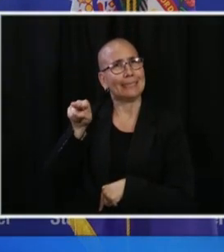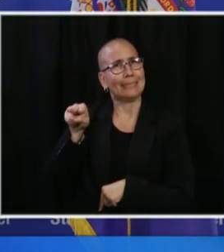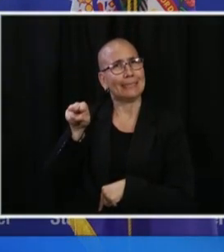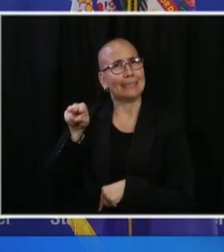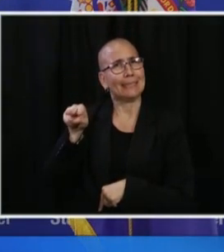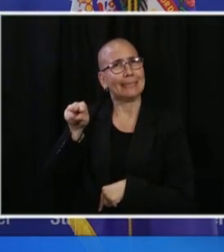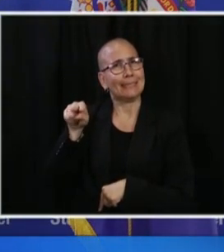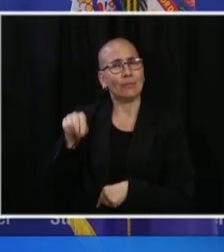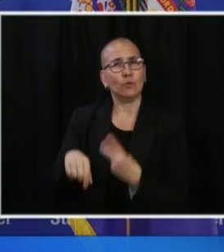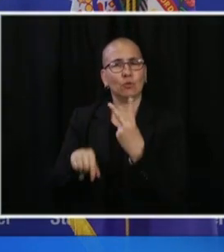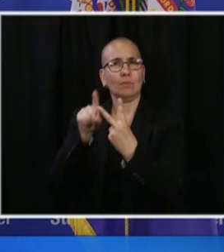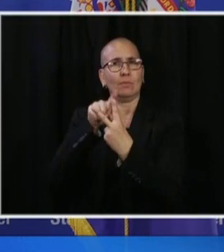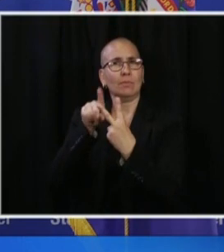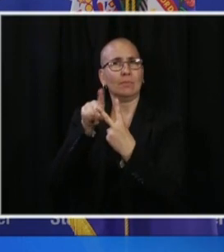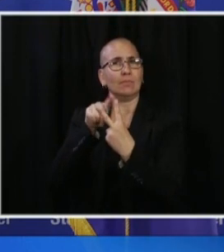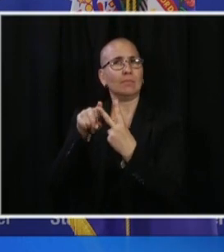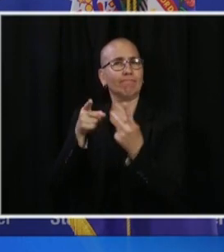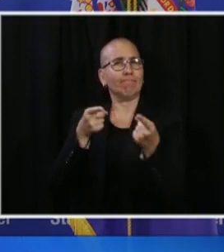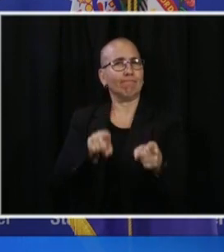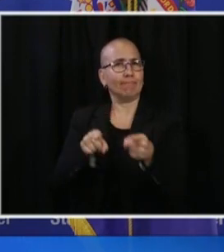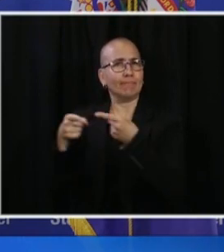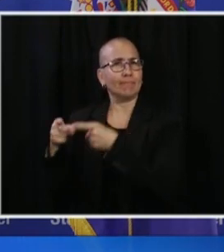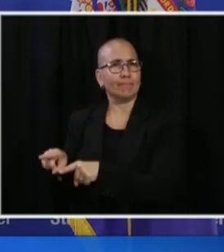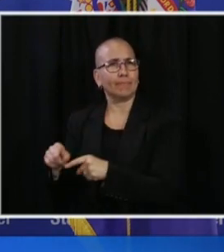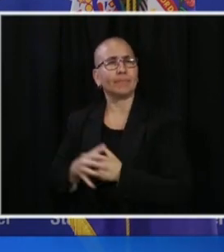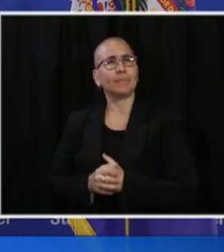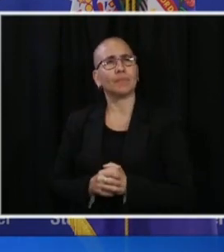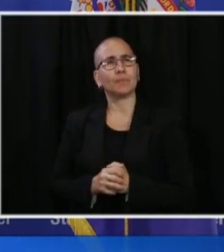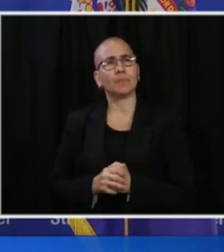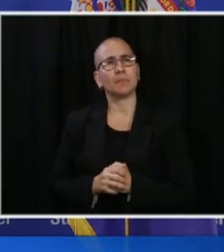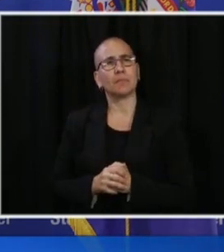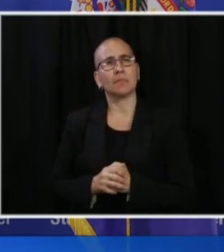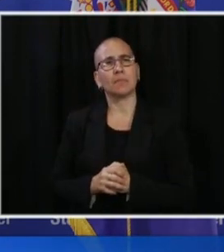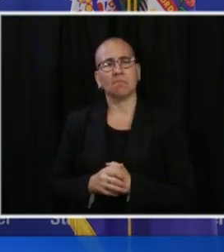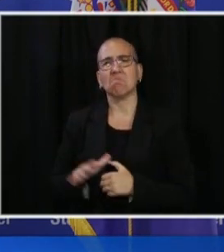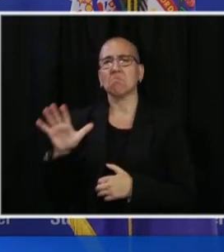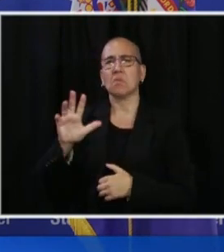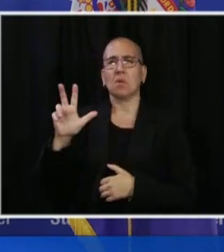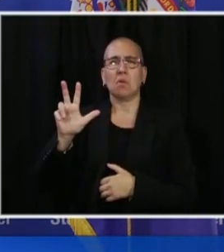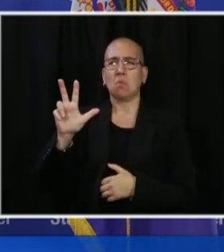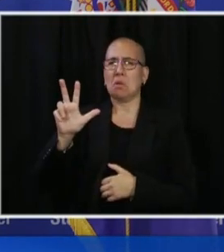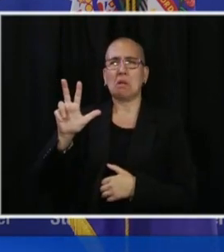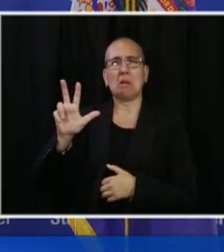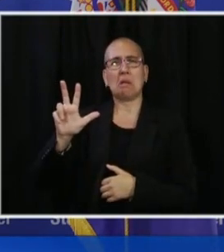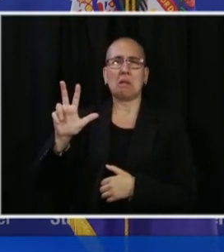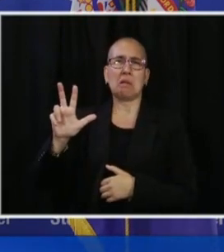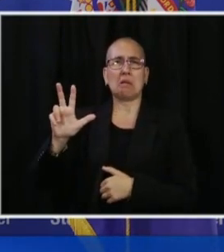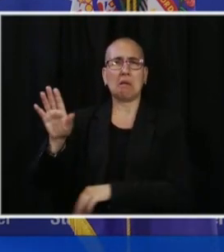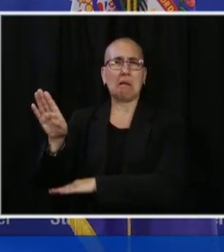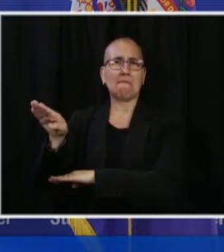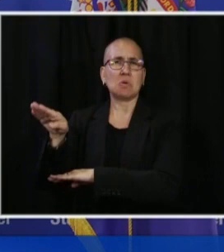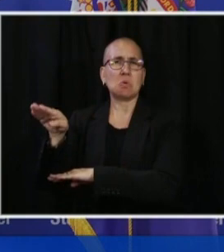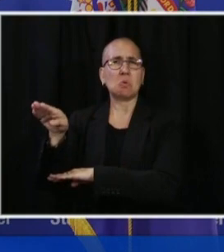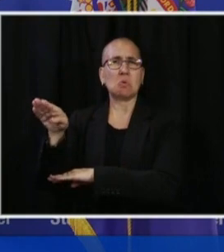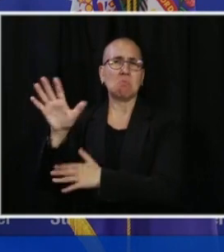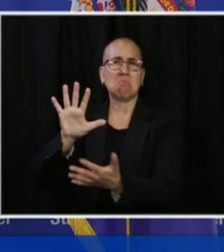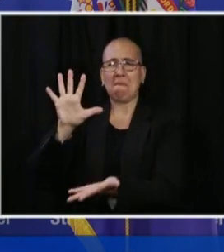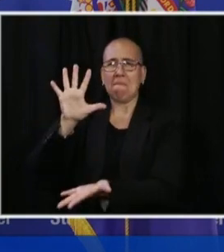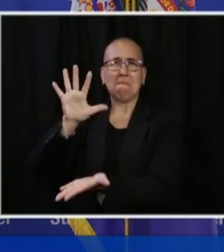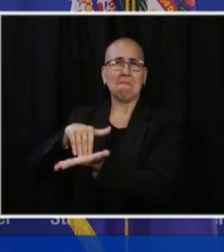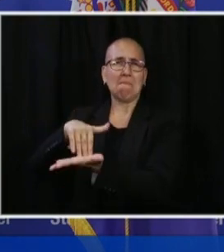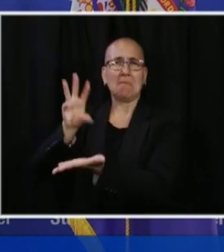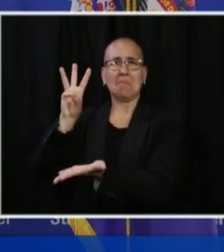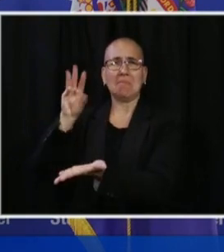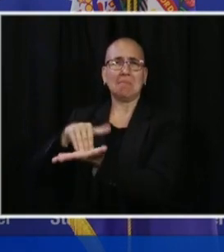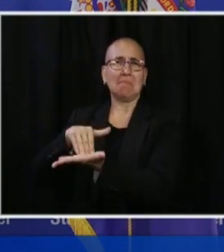We watched about 3 o'clock in the afternoon as between 5,000 and 7,000 people came